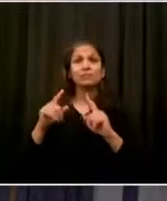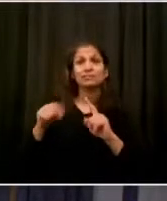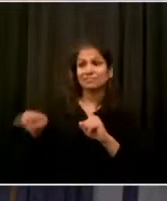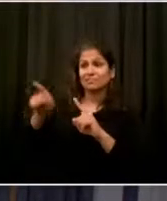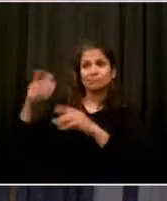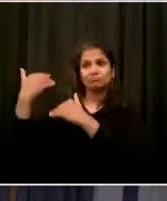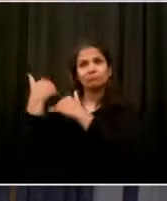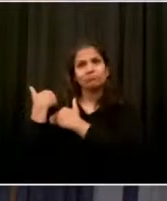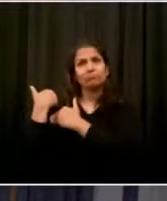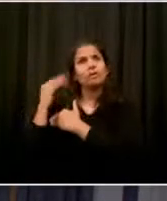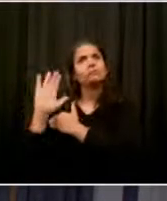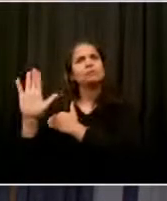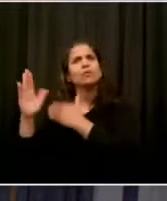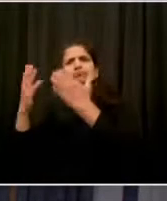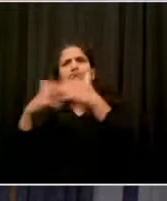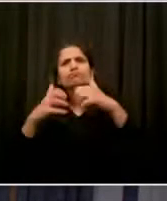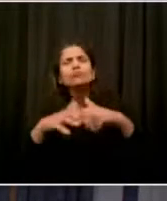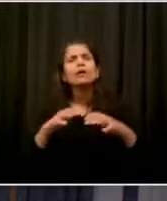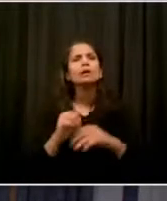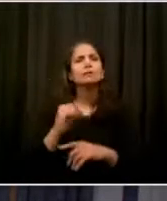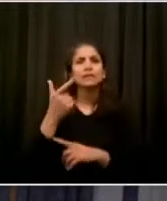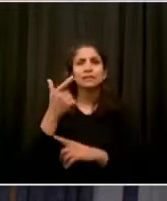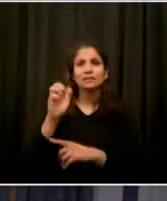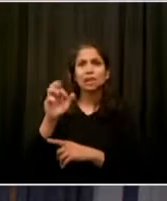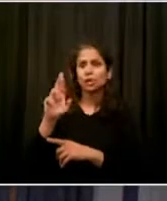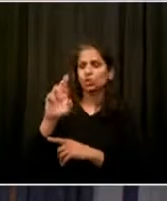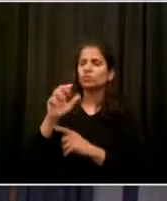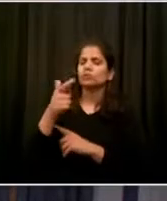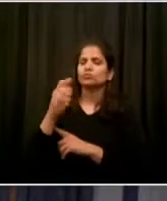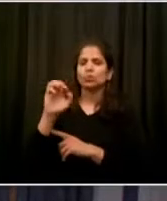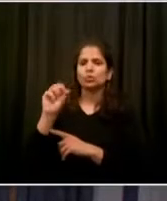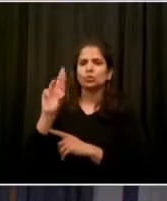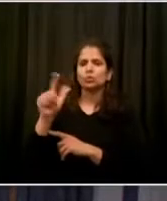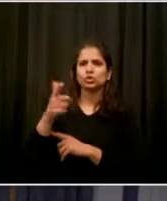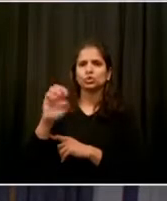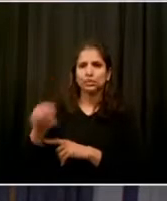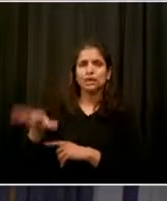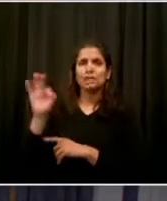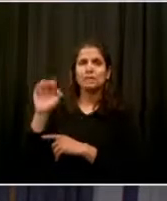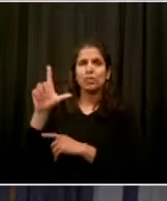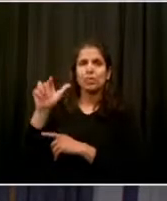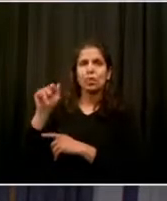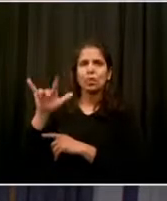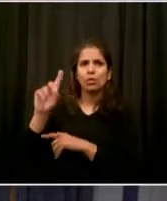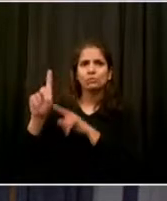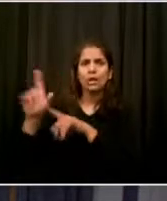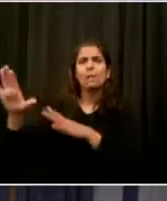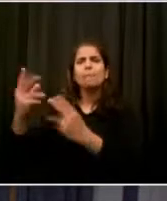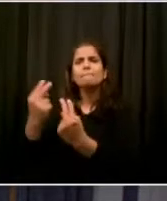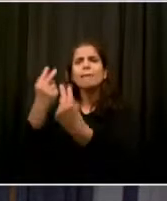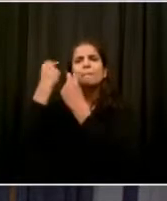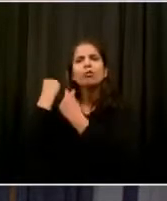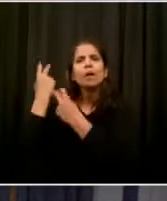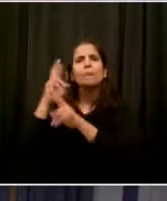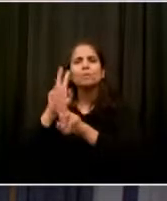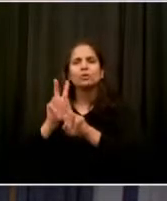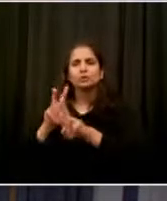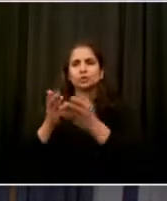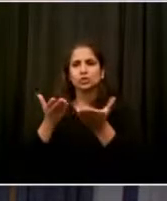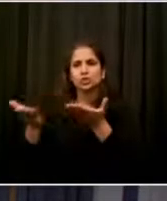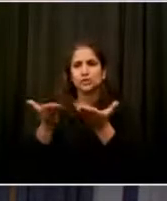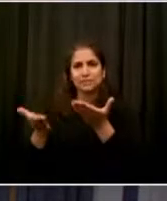Floyd at Cabin Plaza a few days ago, at which George's brother Terence was present.